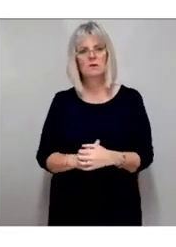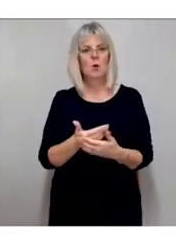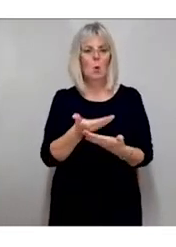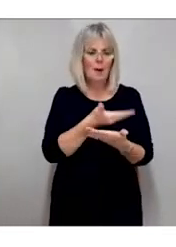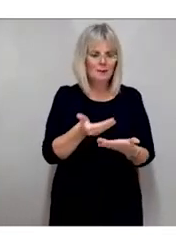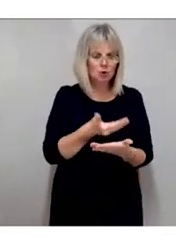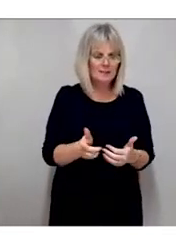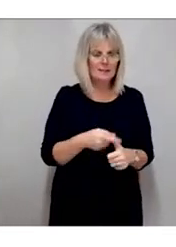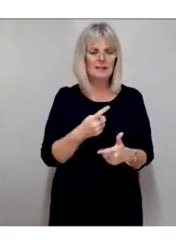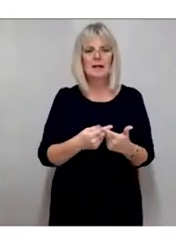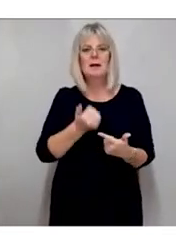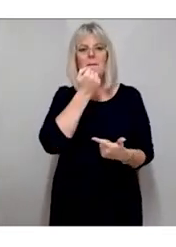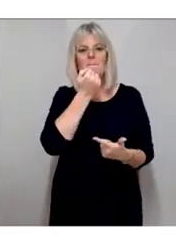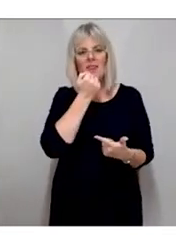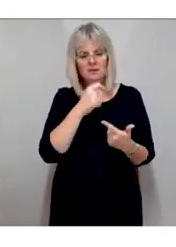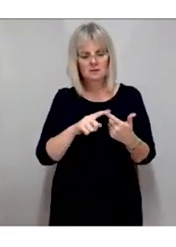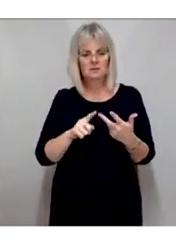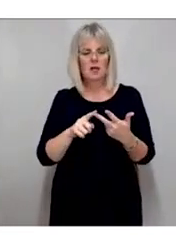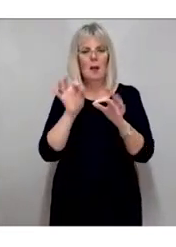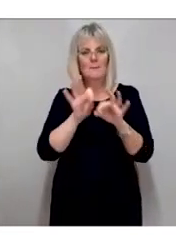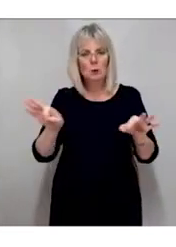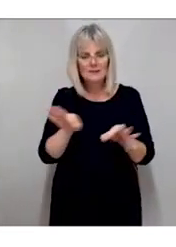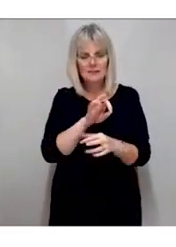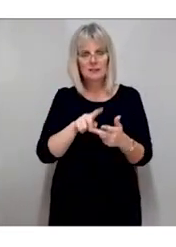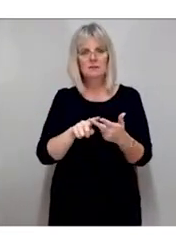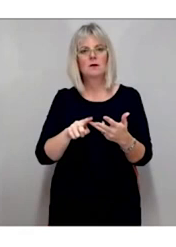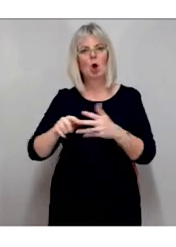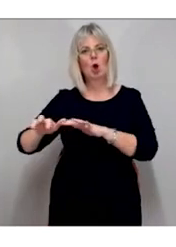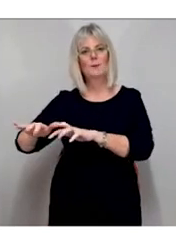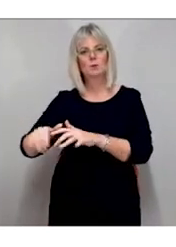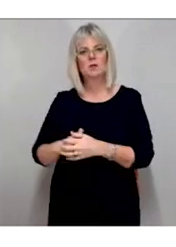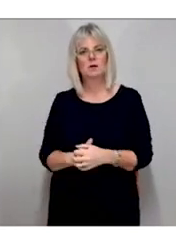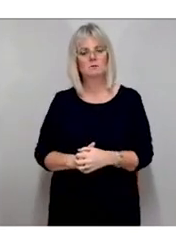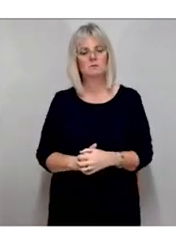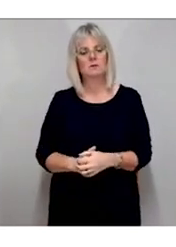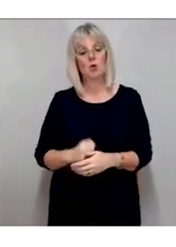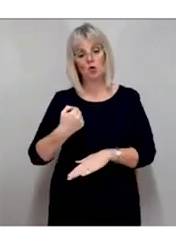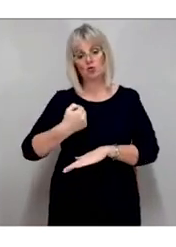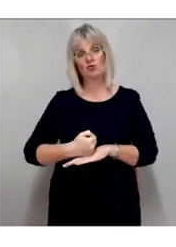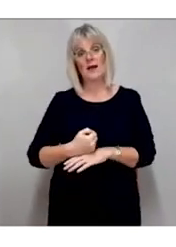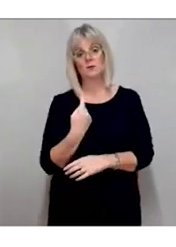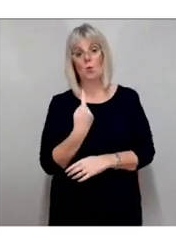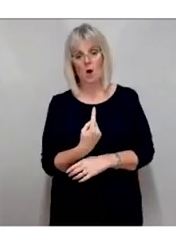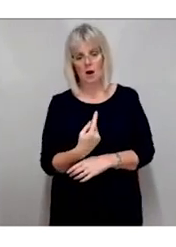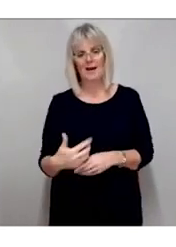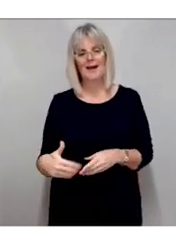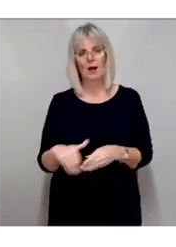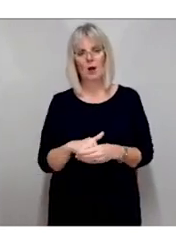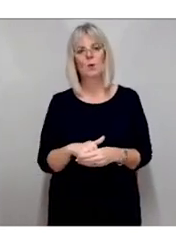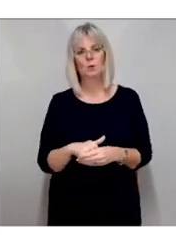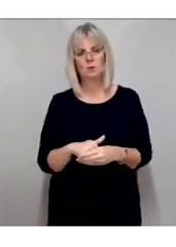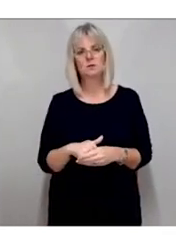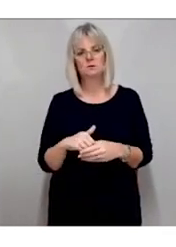computer code, and music code. Grade 1 Braille includes the basic code, and Grade 2 includes contractions,